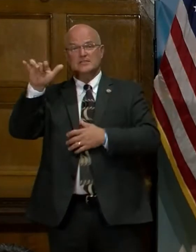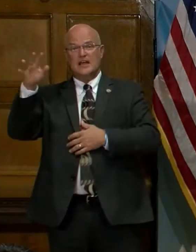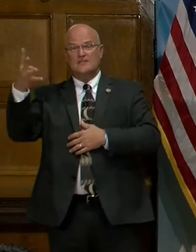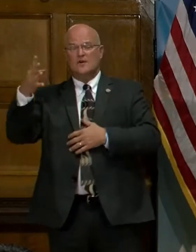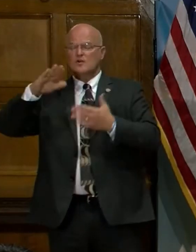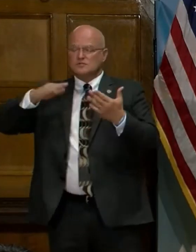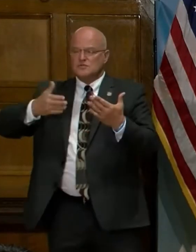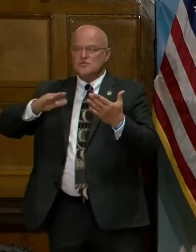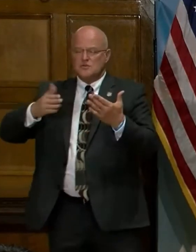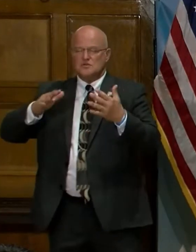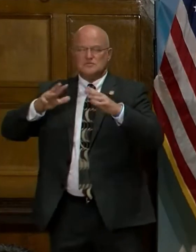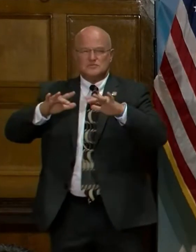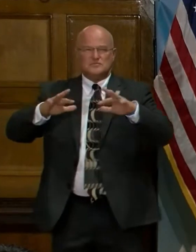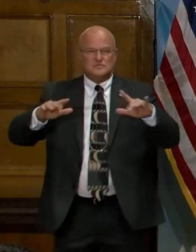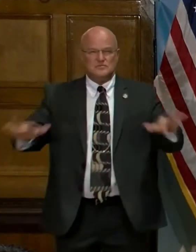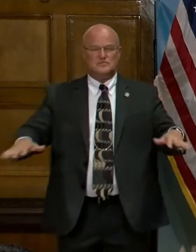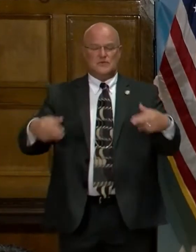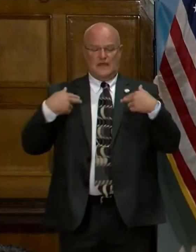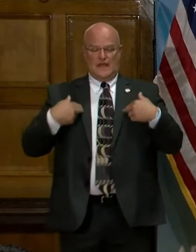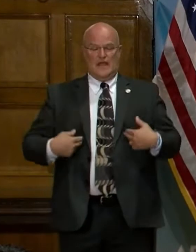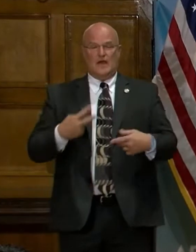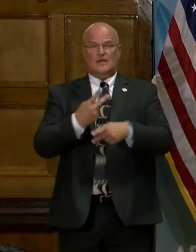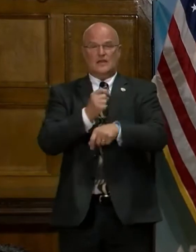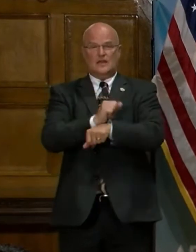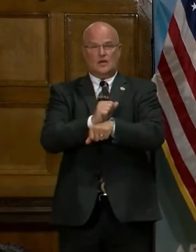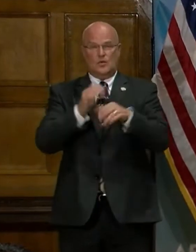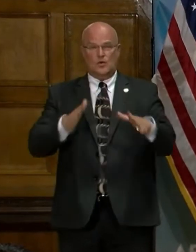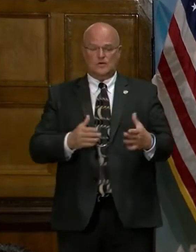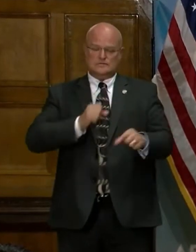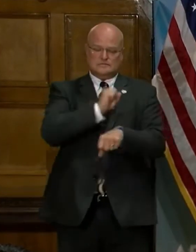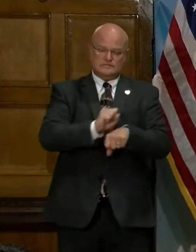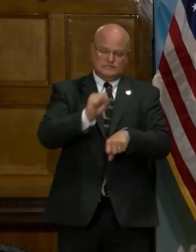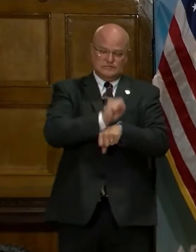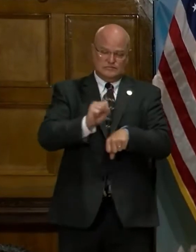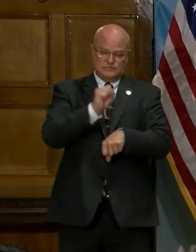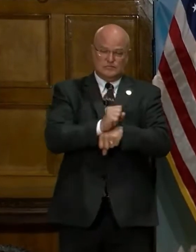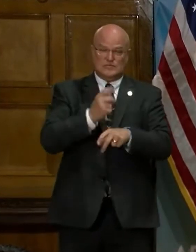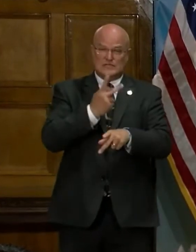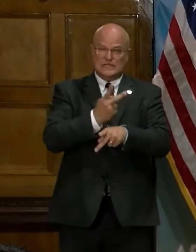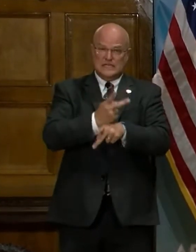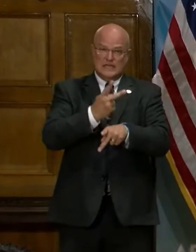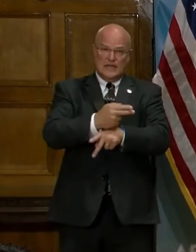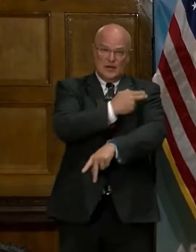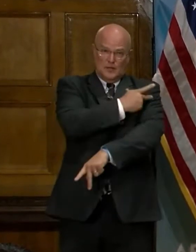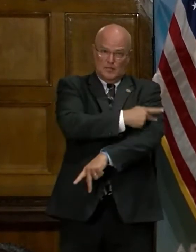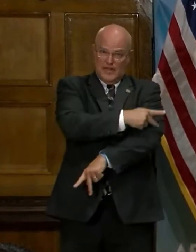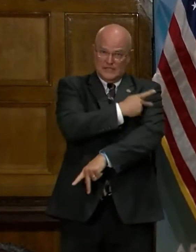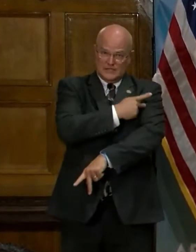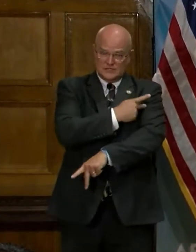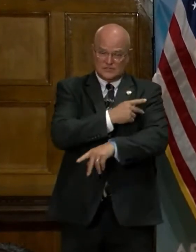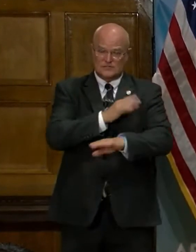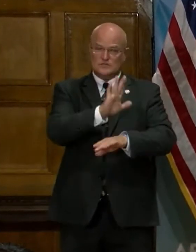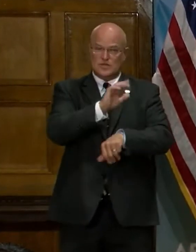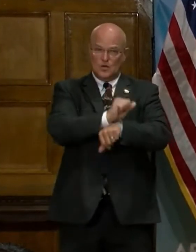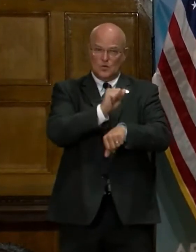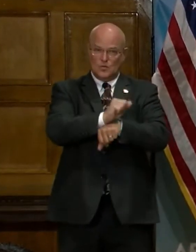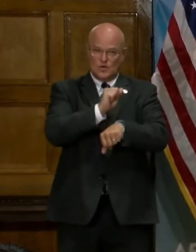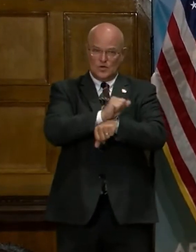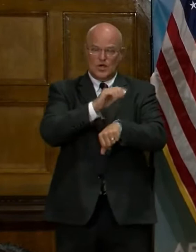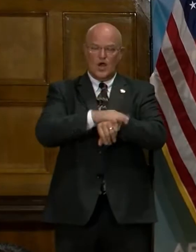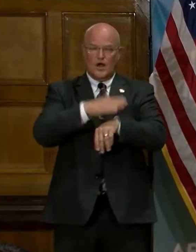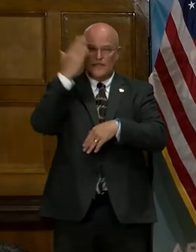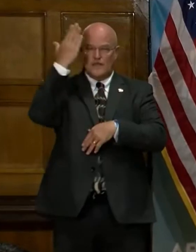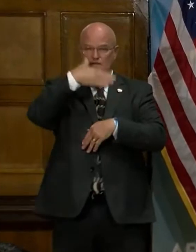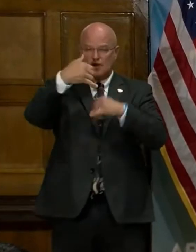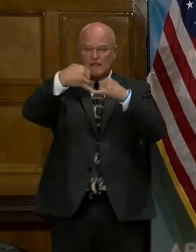cookouts, our health care workers were hard at work taking care of patients, doing their work on the front line.